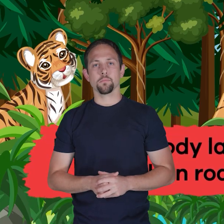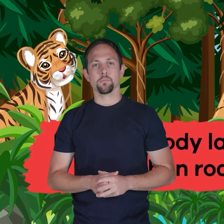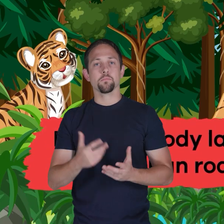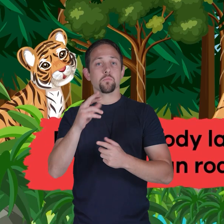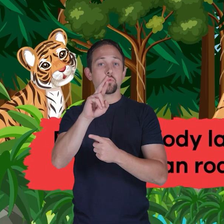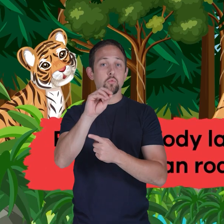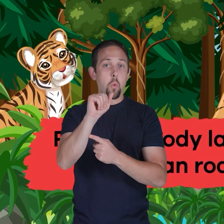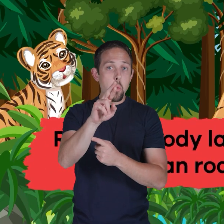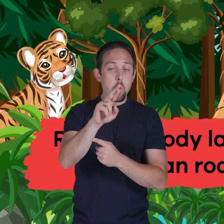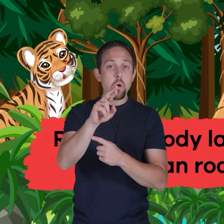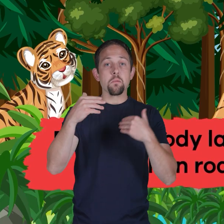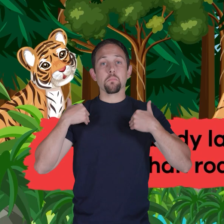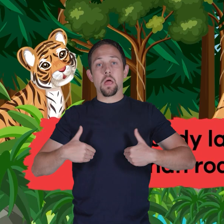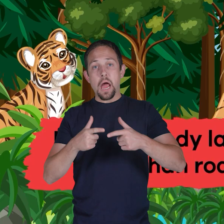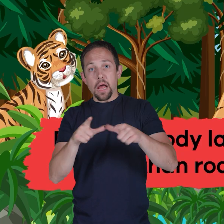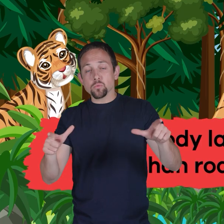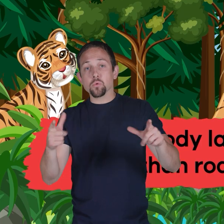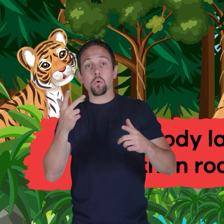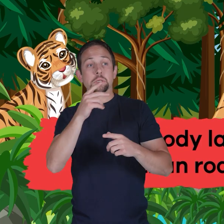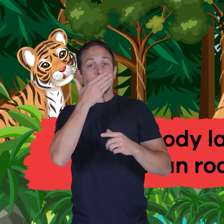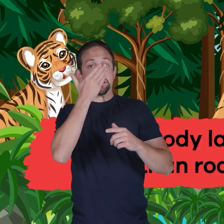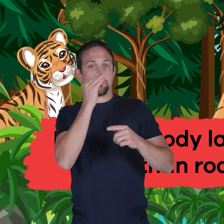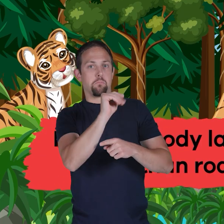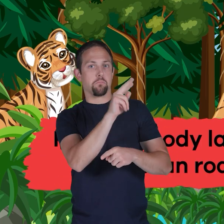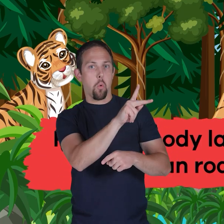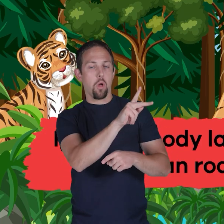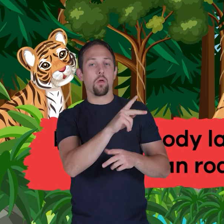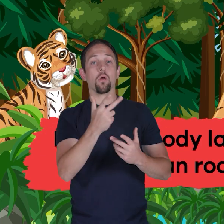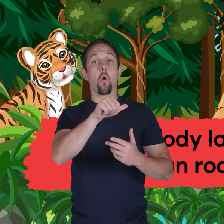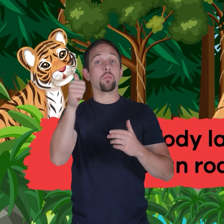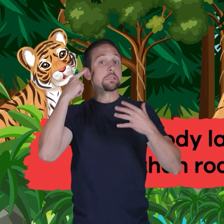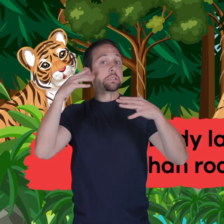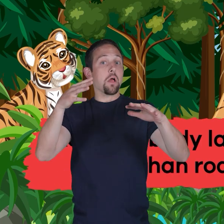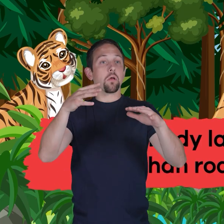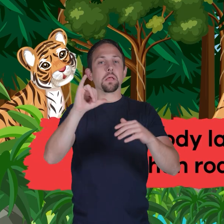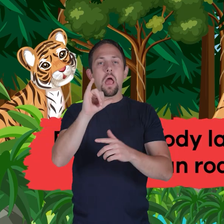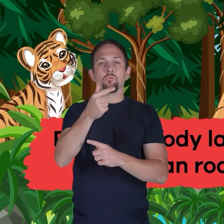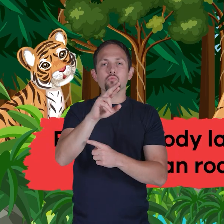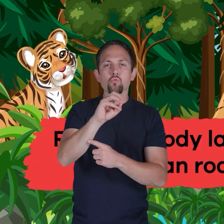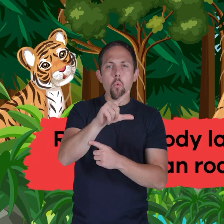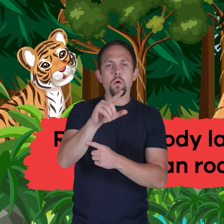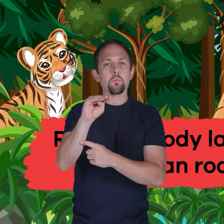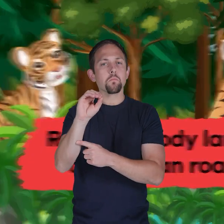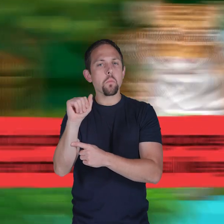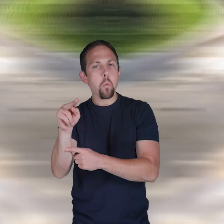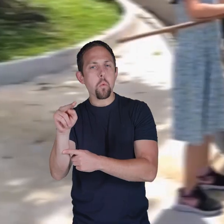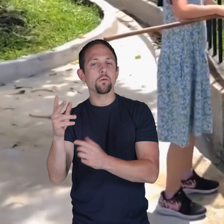Roaring, body language, scent marking, and sounds other than roars, like growls, moans, and chuffs.